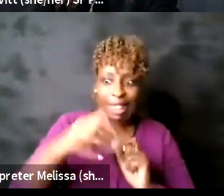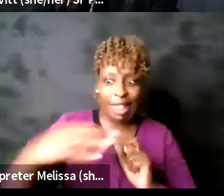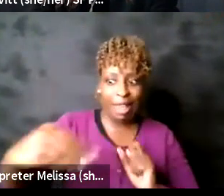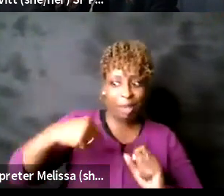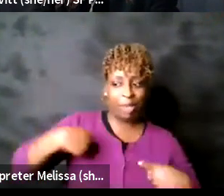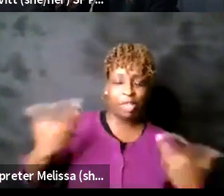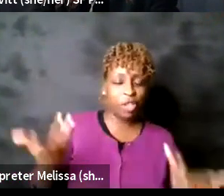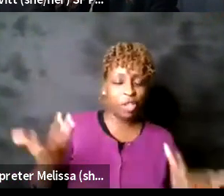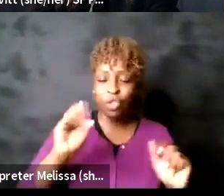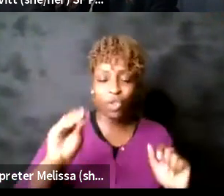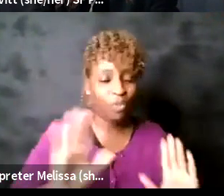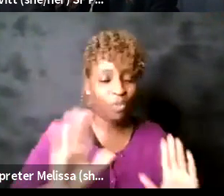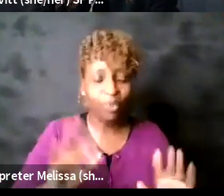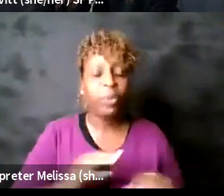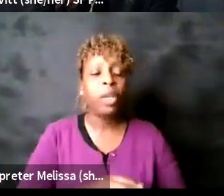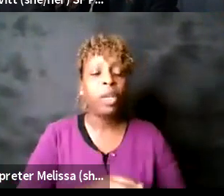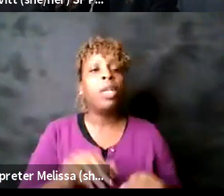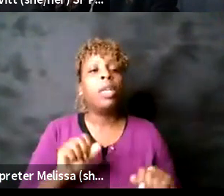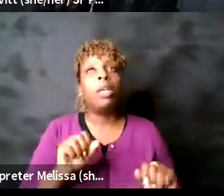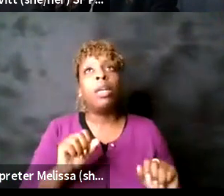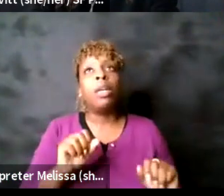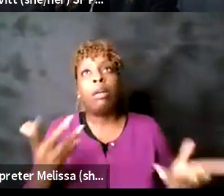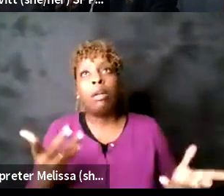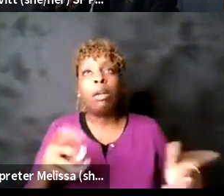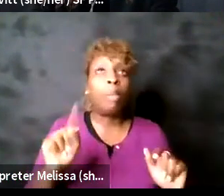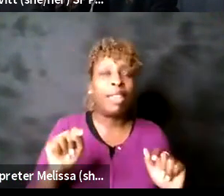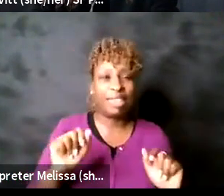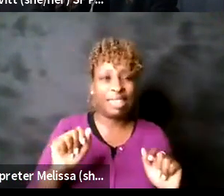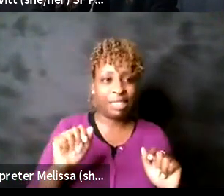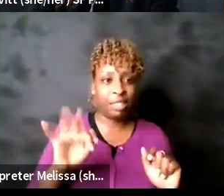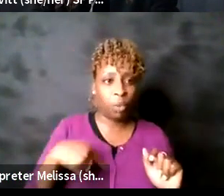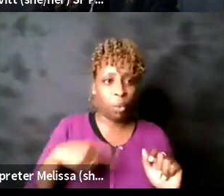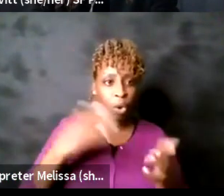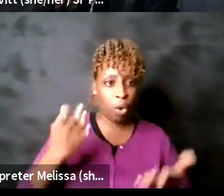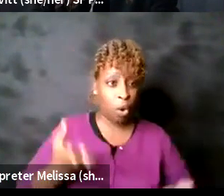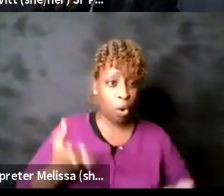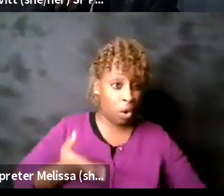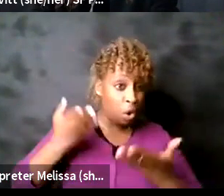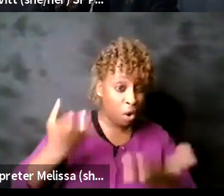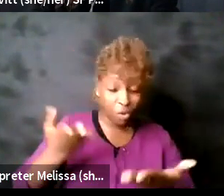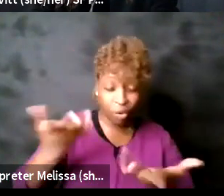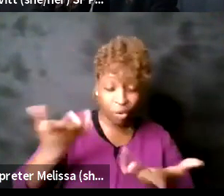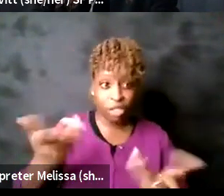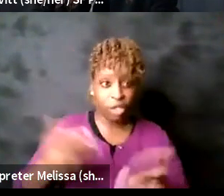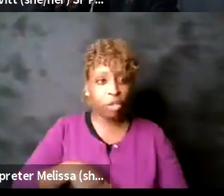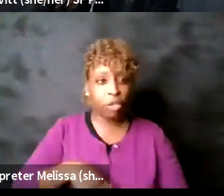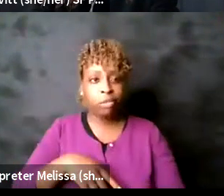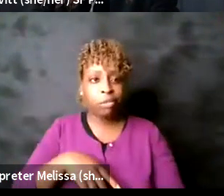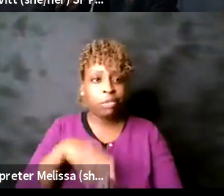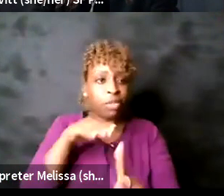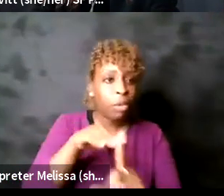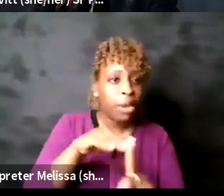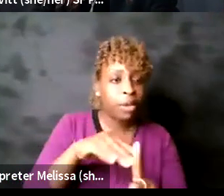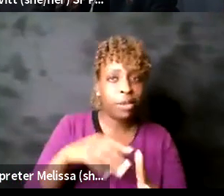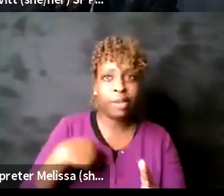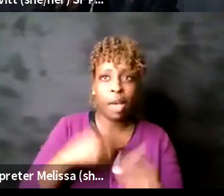if we are offering just reminders of our values within our within our